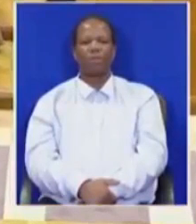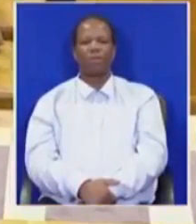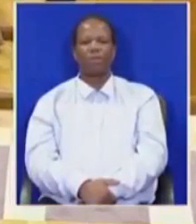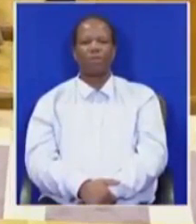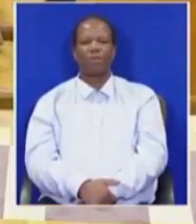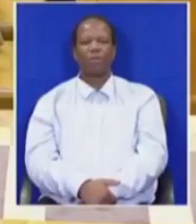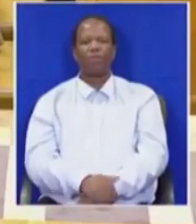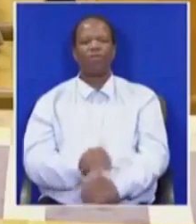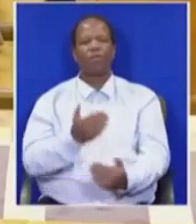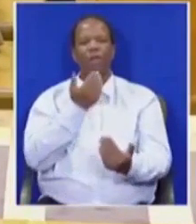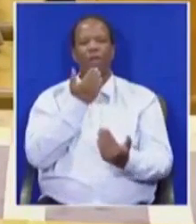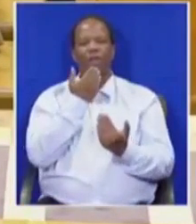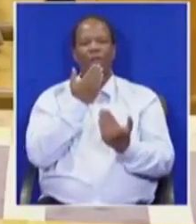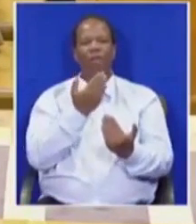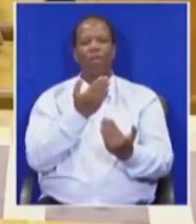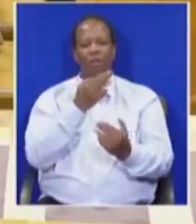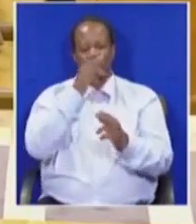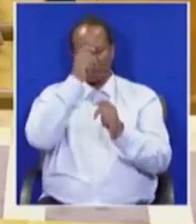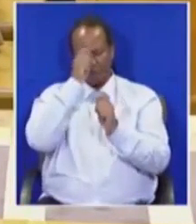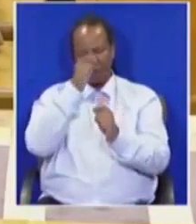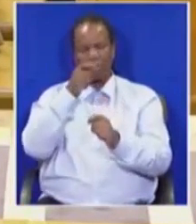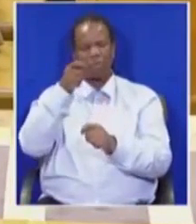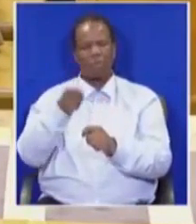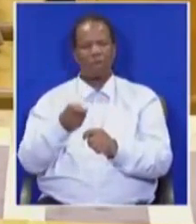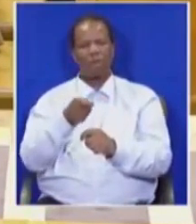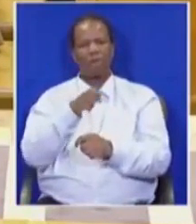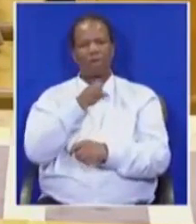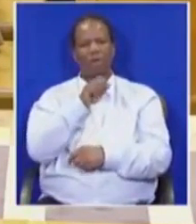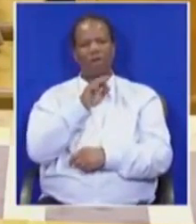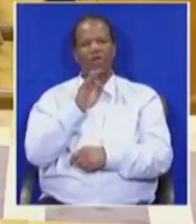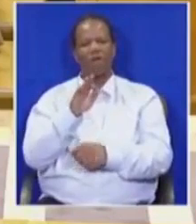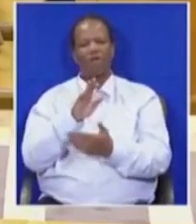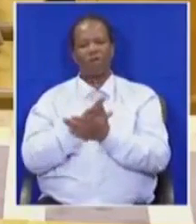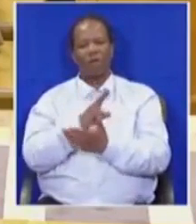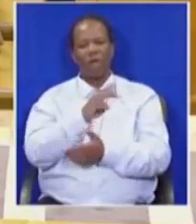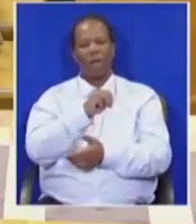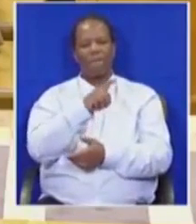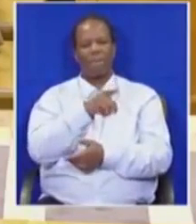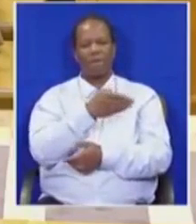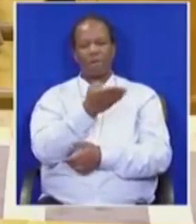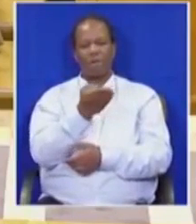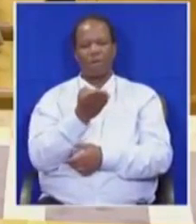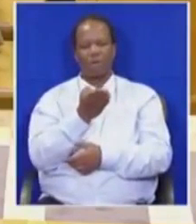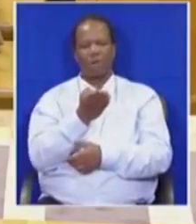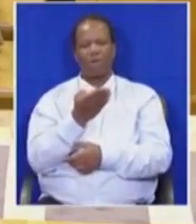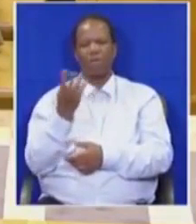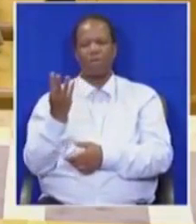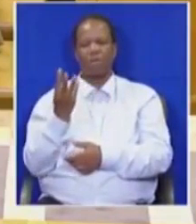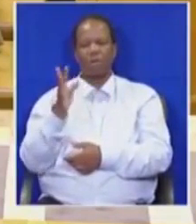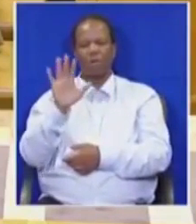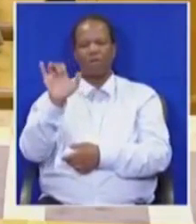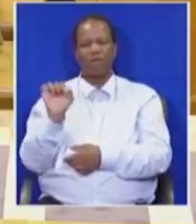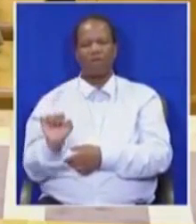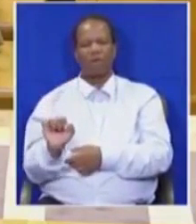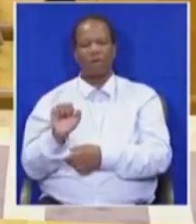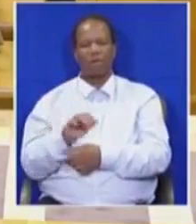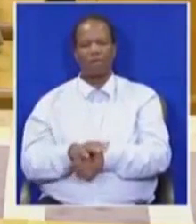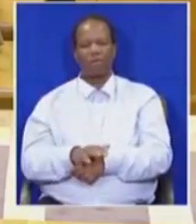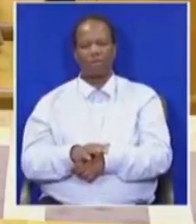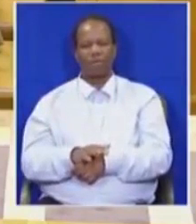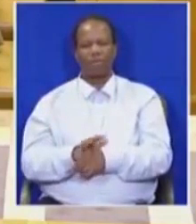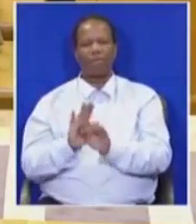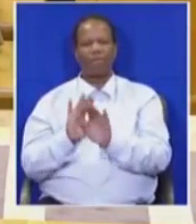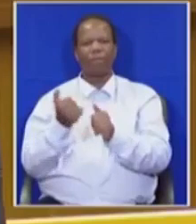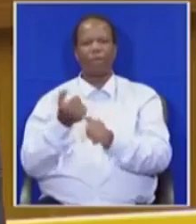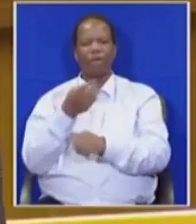Thank you, Honorable Speaker, EFF Leadership, Members of the House, fellow South Africans. Almost